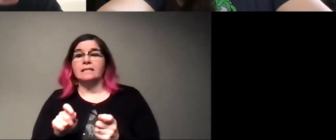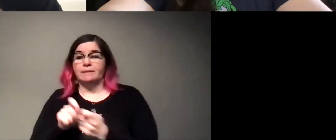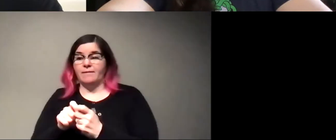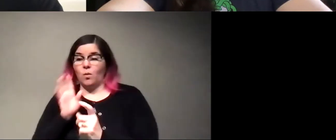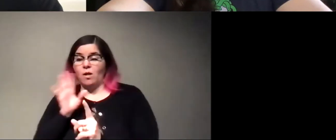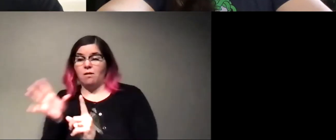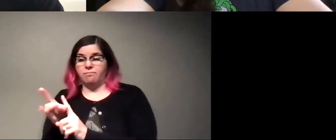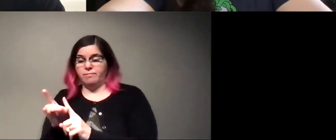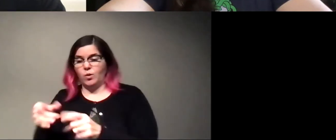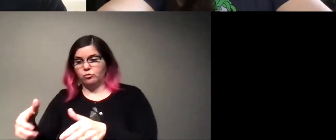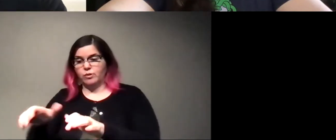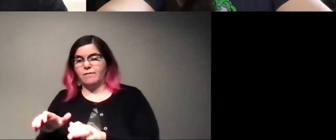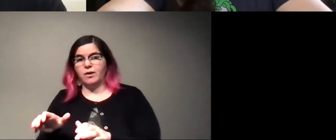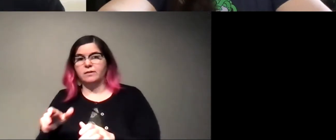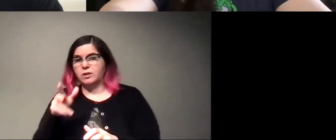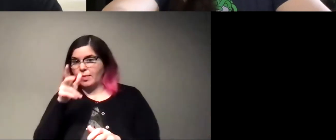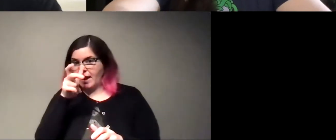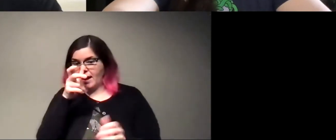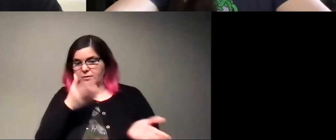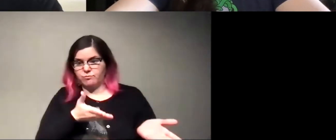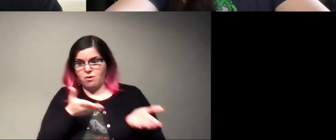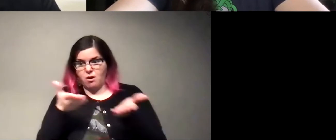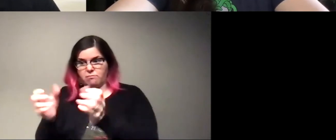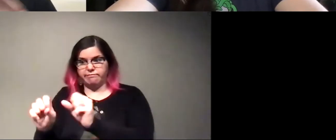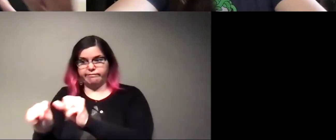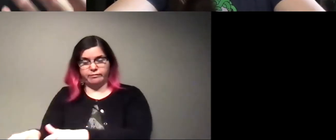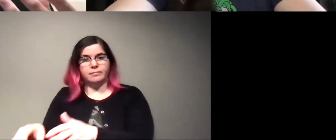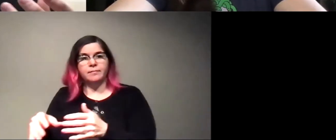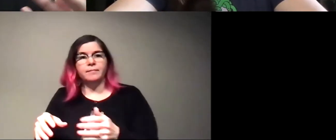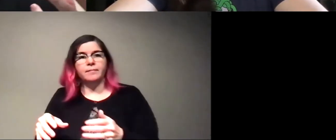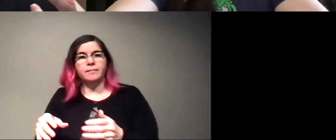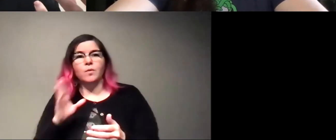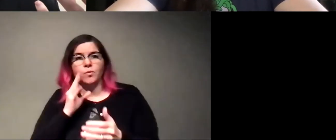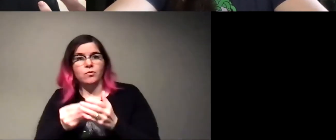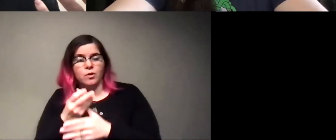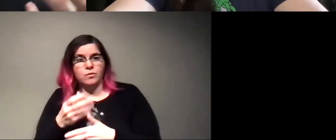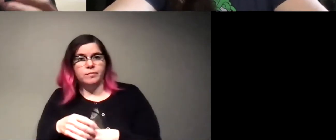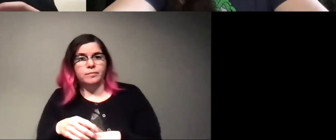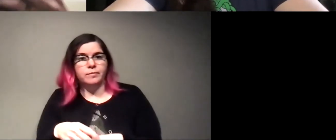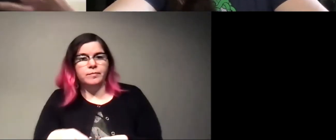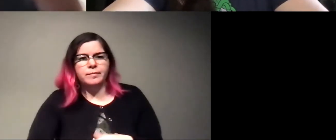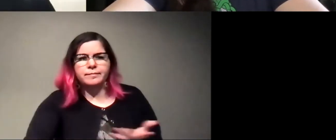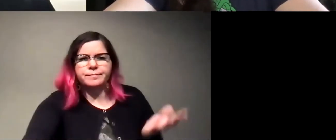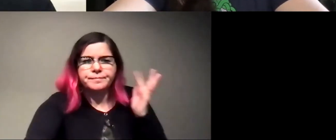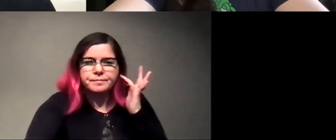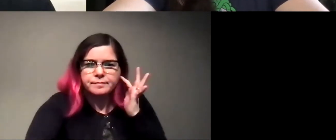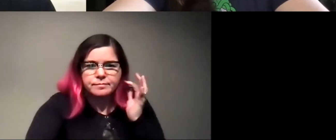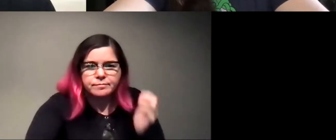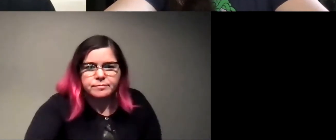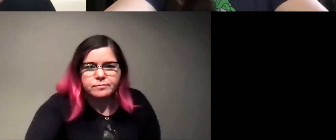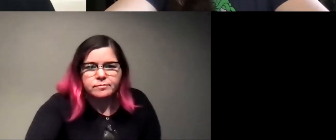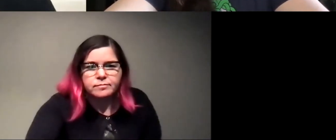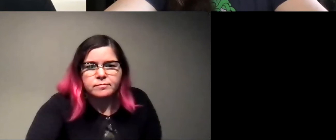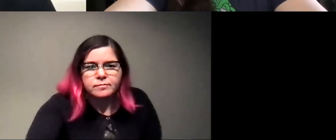graveyards. So the ants that are taken out and put putting out there, and they will grow their stock. So when another worker comes and deposits new